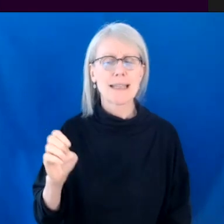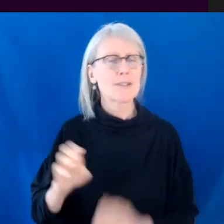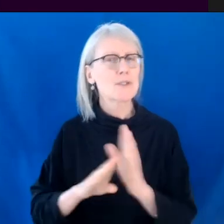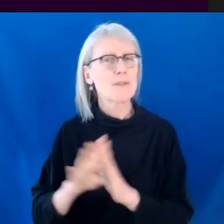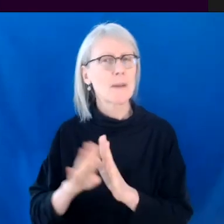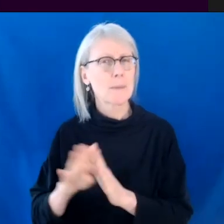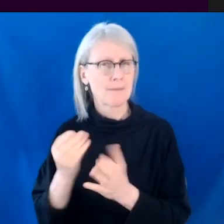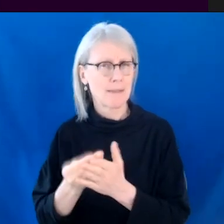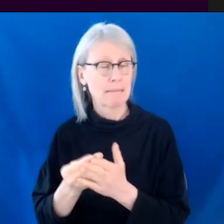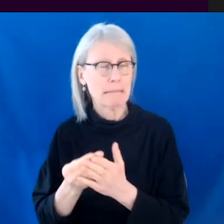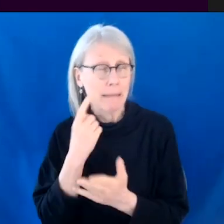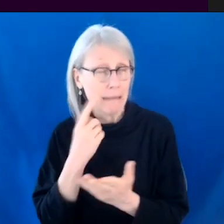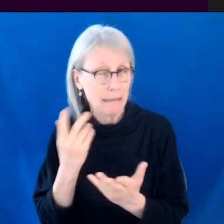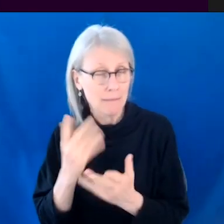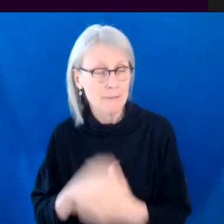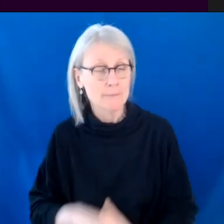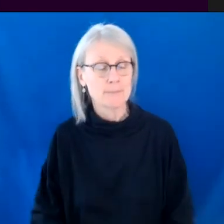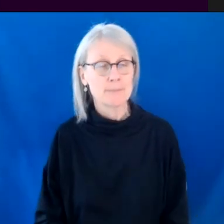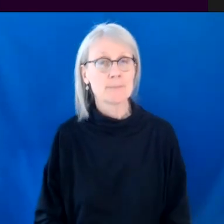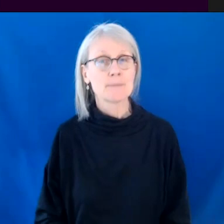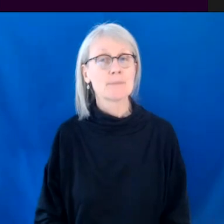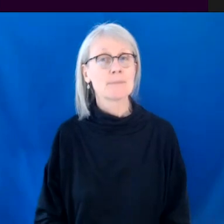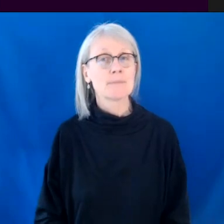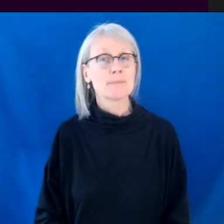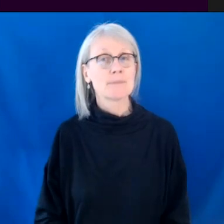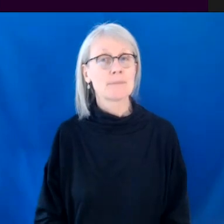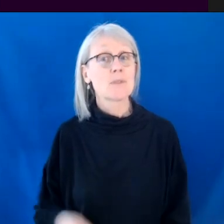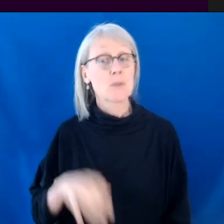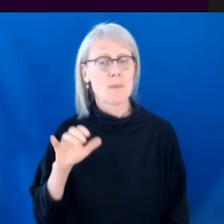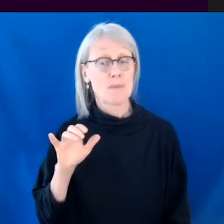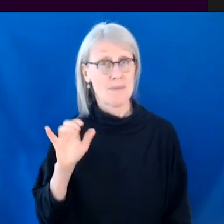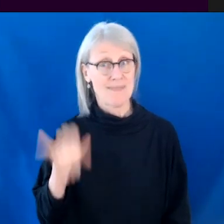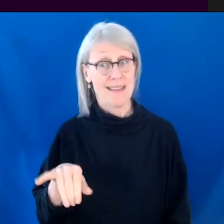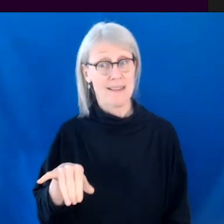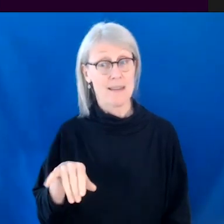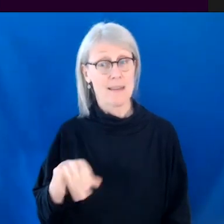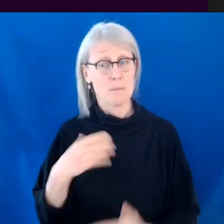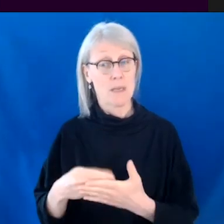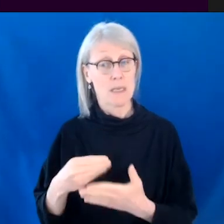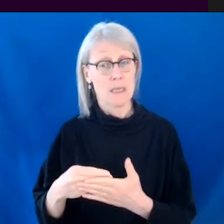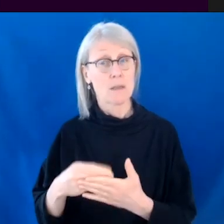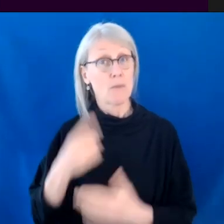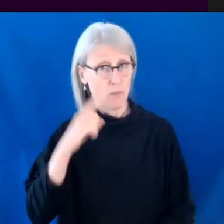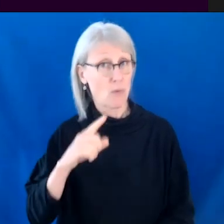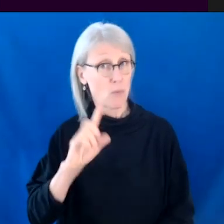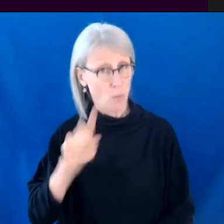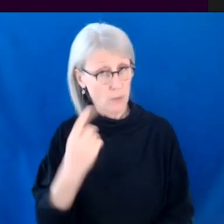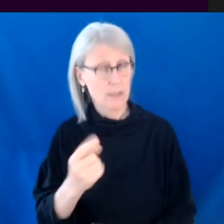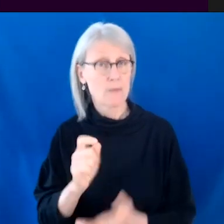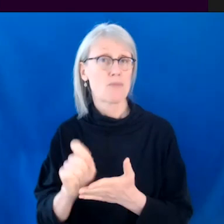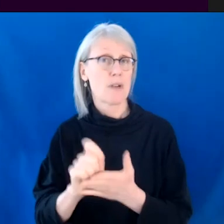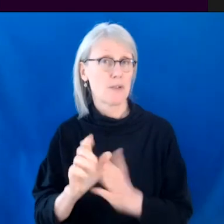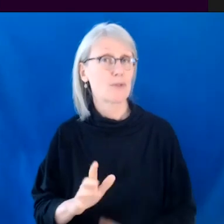I think. Um, and so that is a fund that's, uh, specific to writers. And